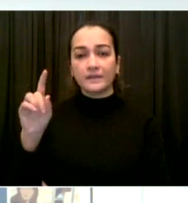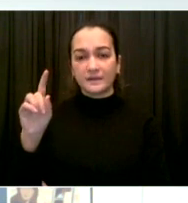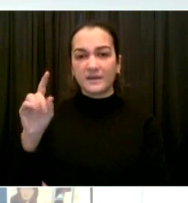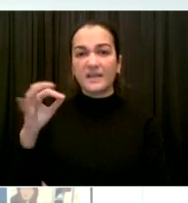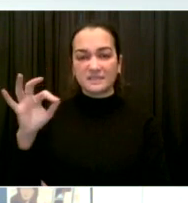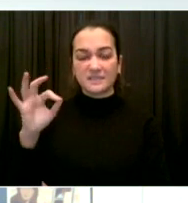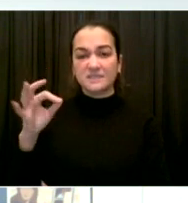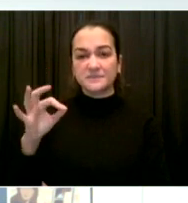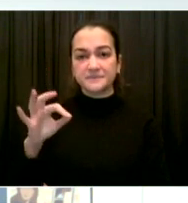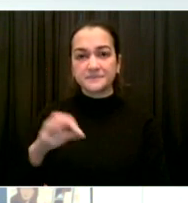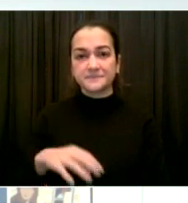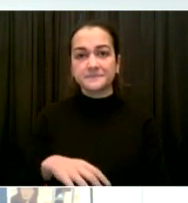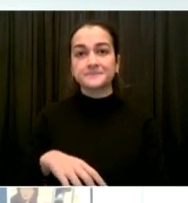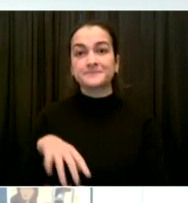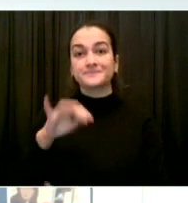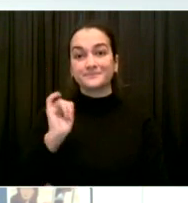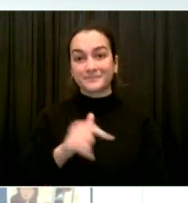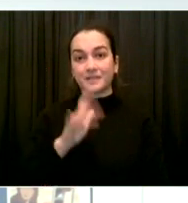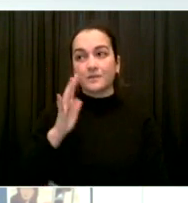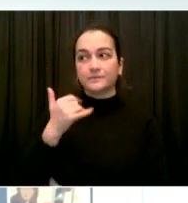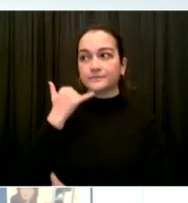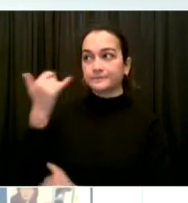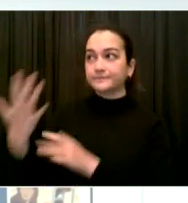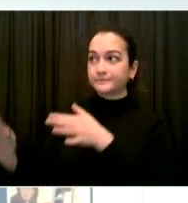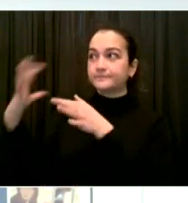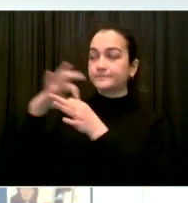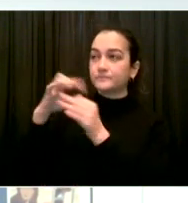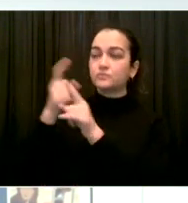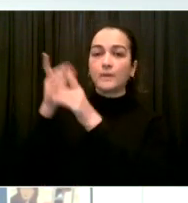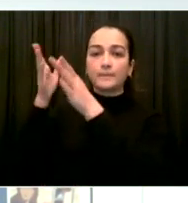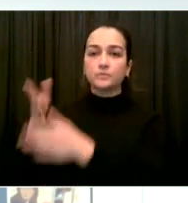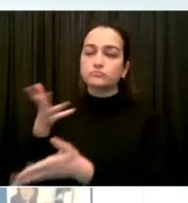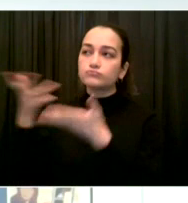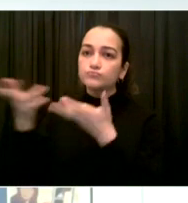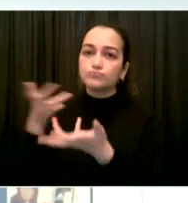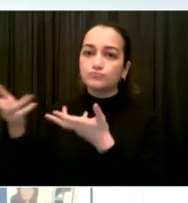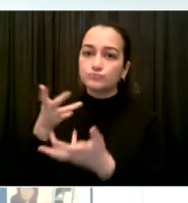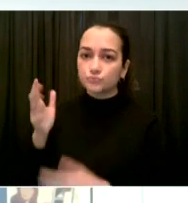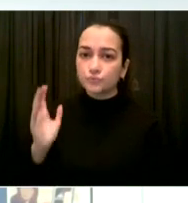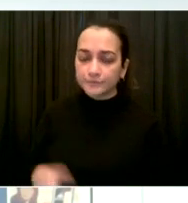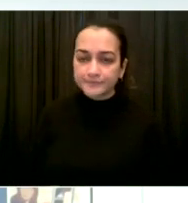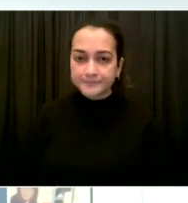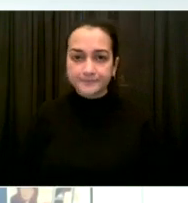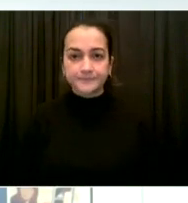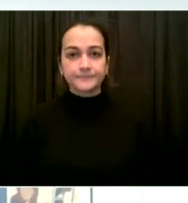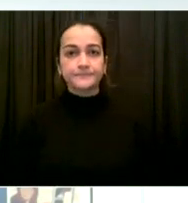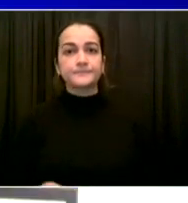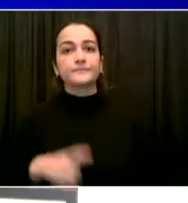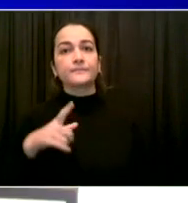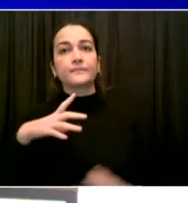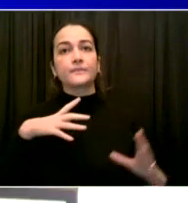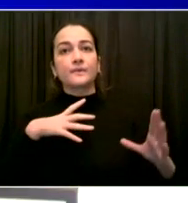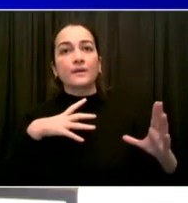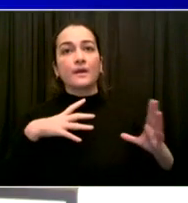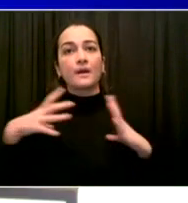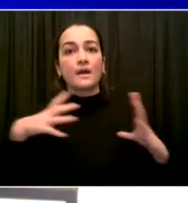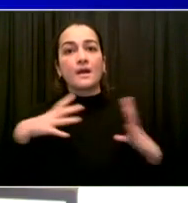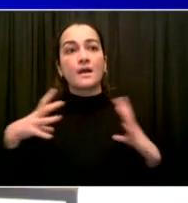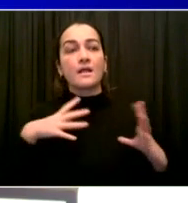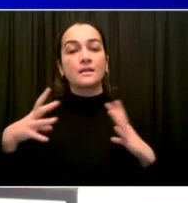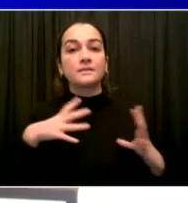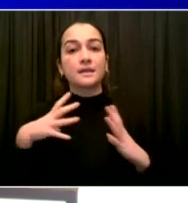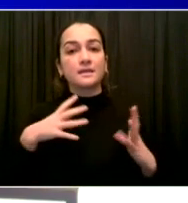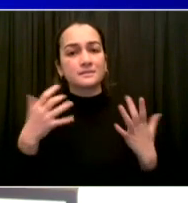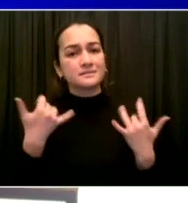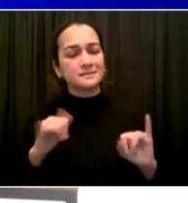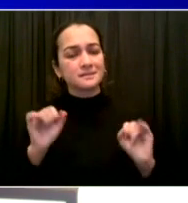one, and of course, an enjoyable one. Thank you, sir. Thank you very much, Doctor. Thanks, as always, for helping the people of